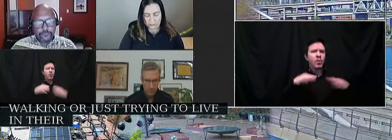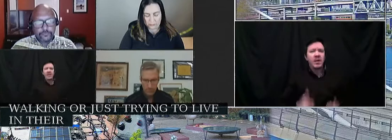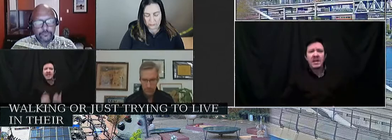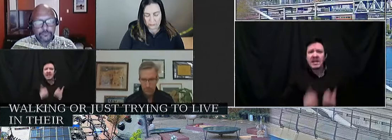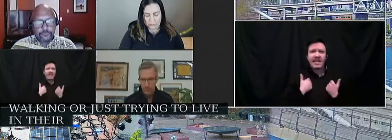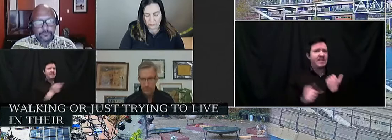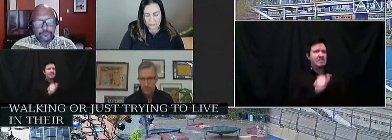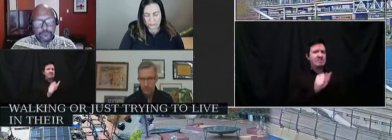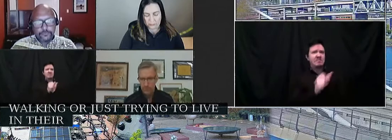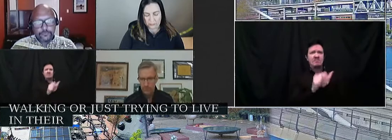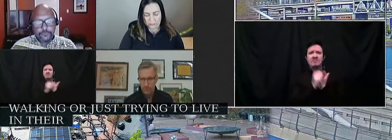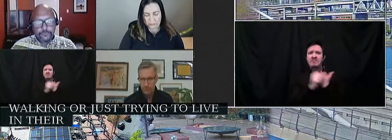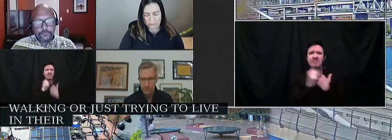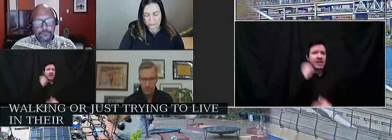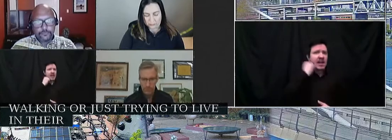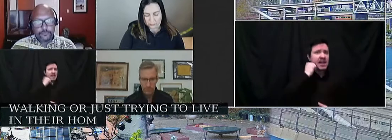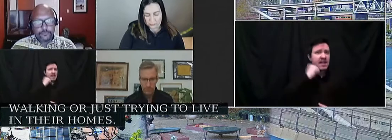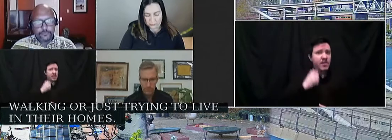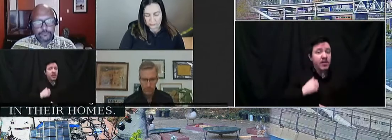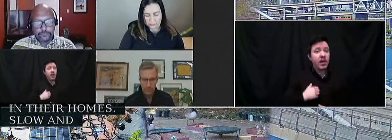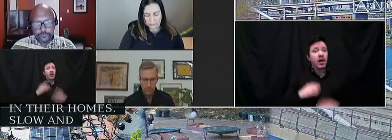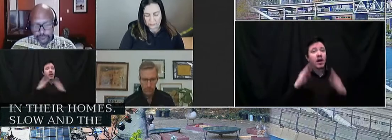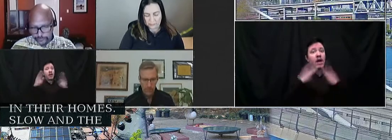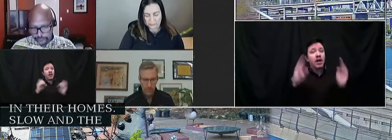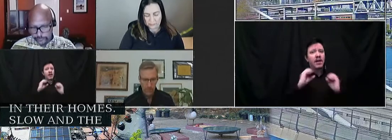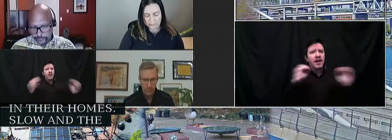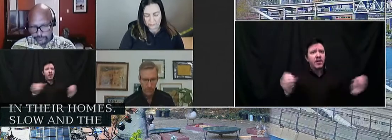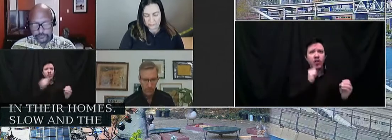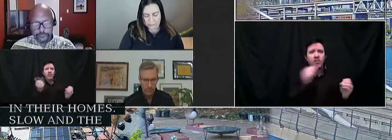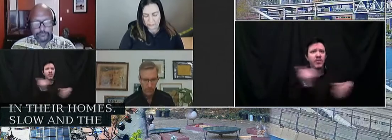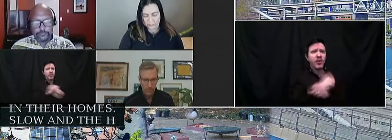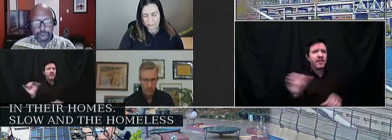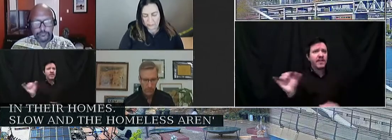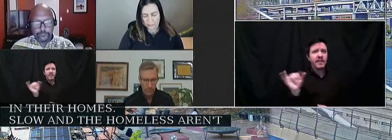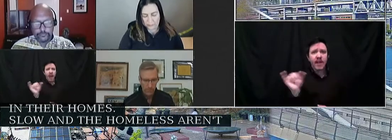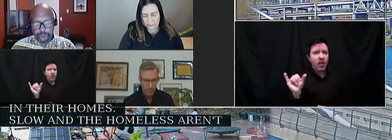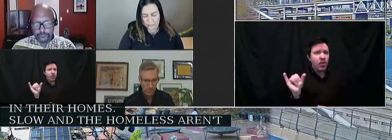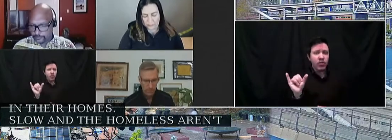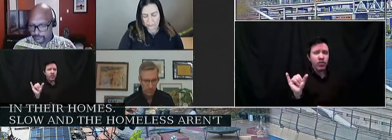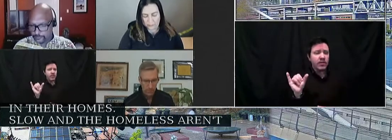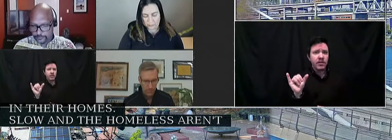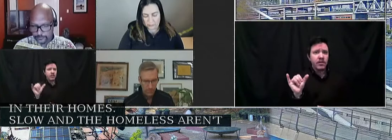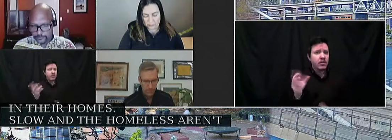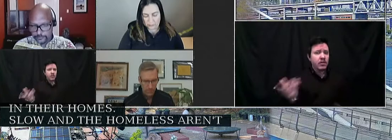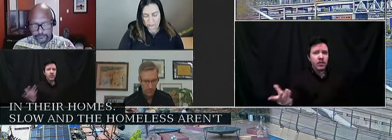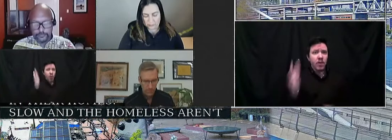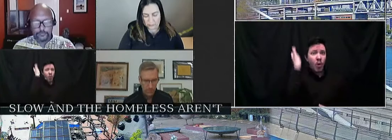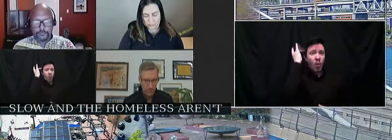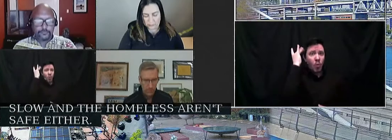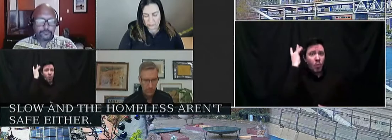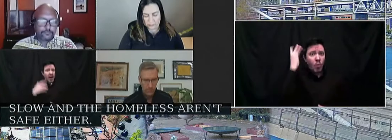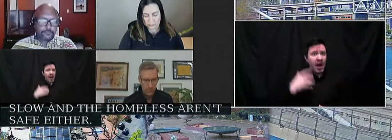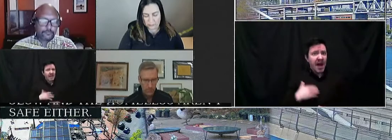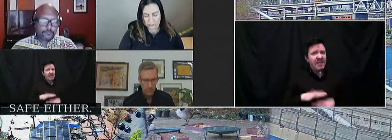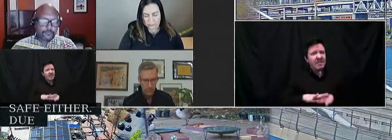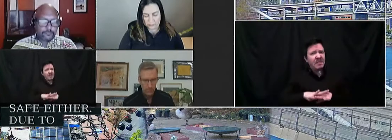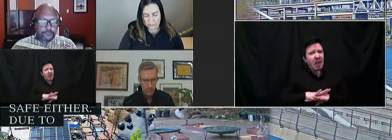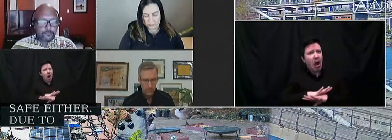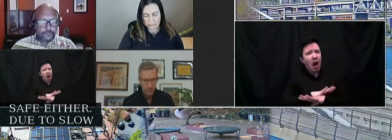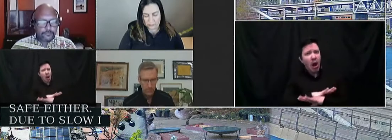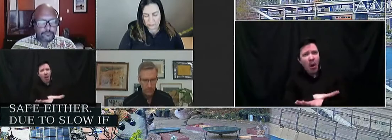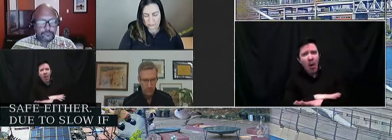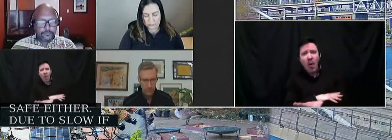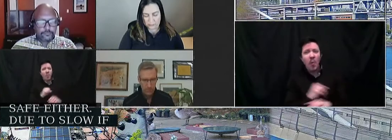Slow if, and the homeless aren't safe either. Due to slow if any 911